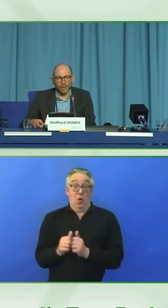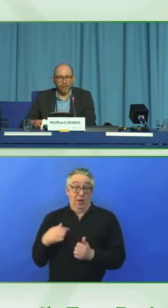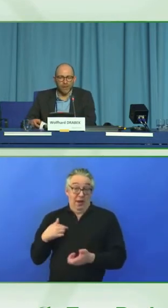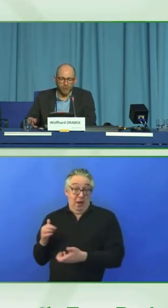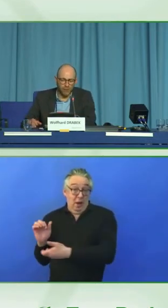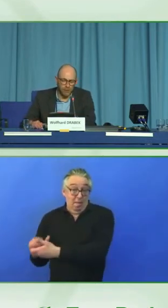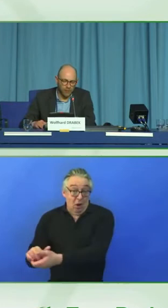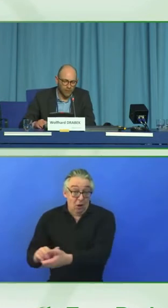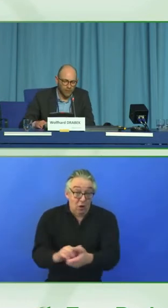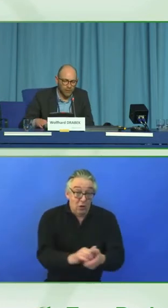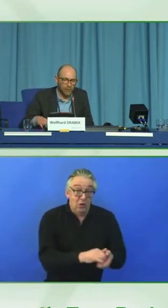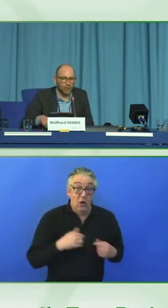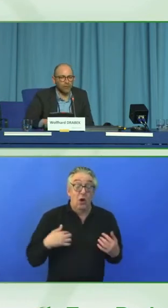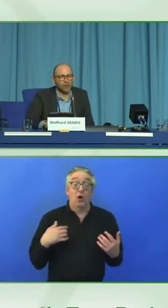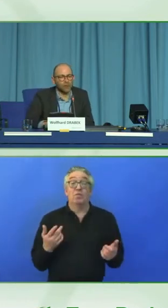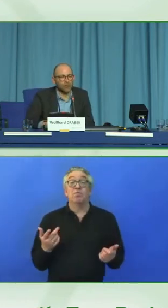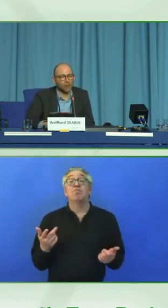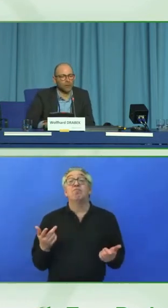Next slide, please.